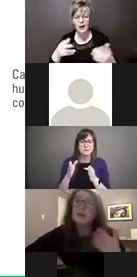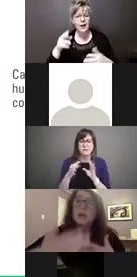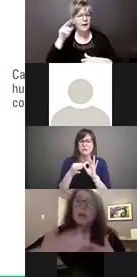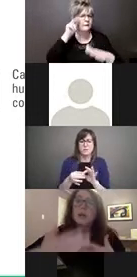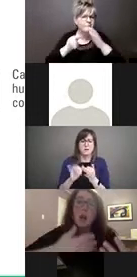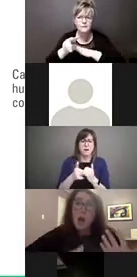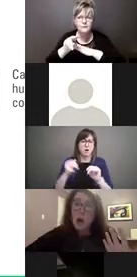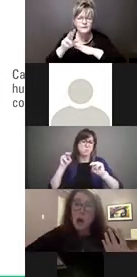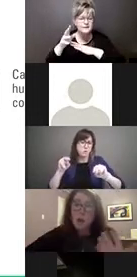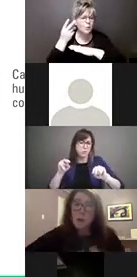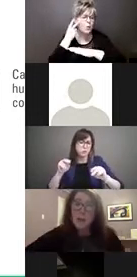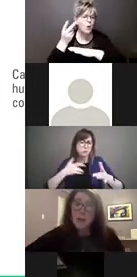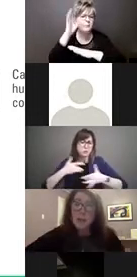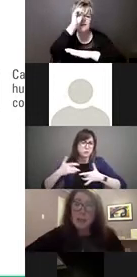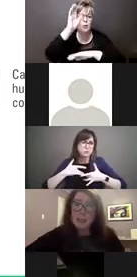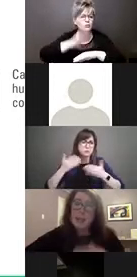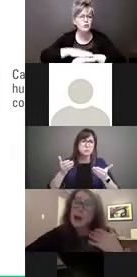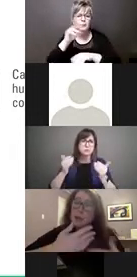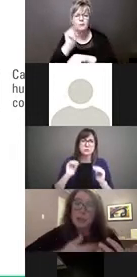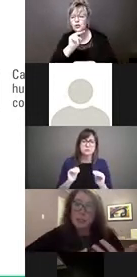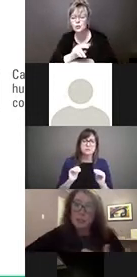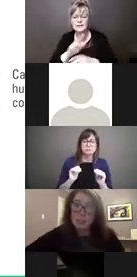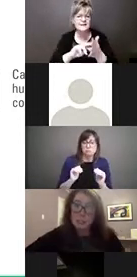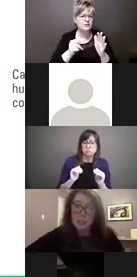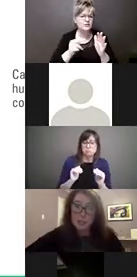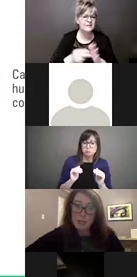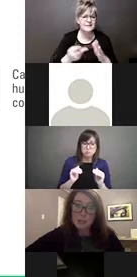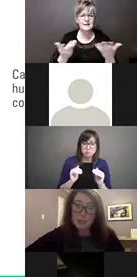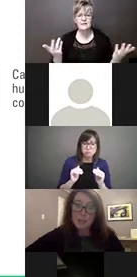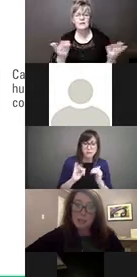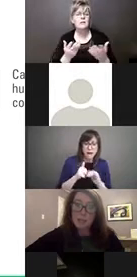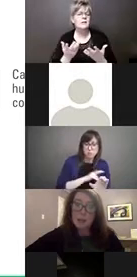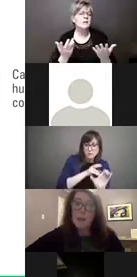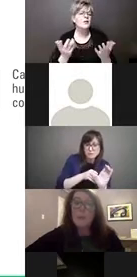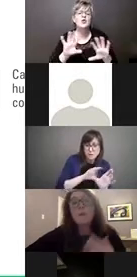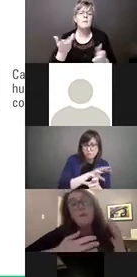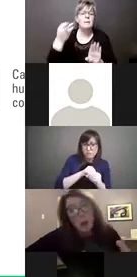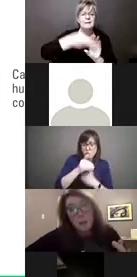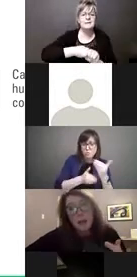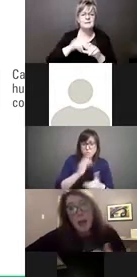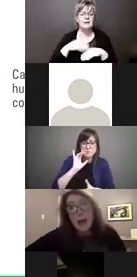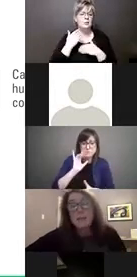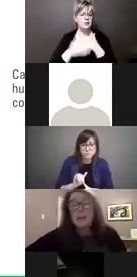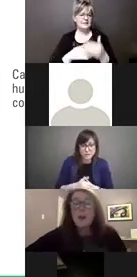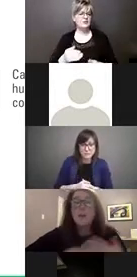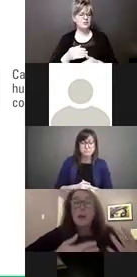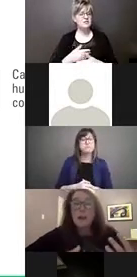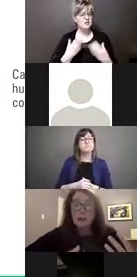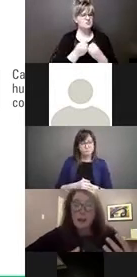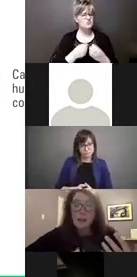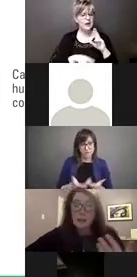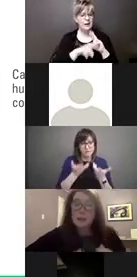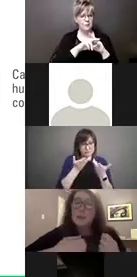monitoring and what they would like to see, how they would like to participate in this process. Following that, we